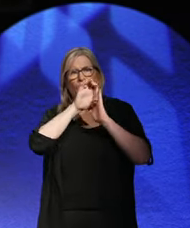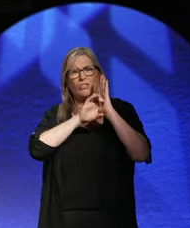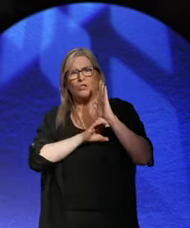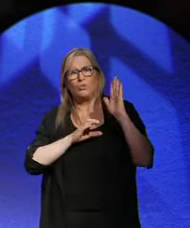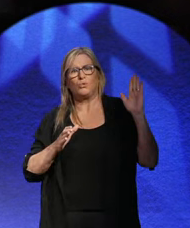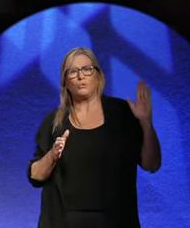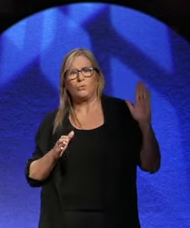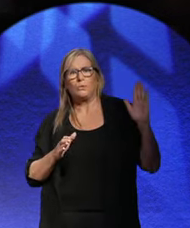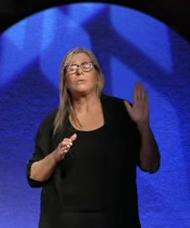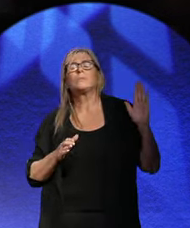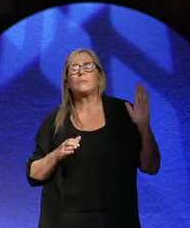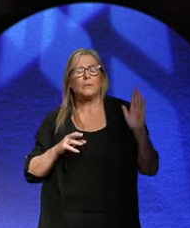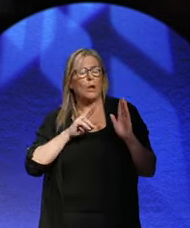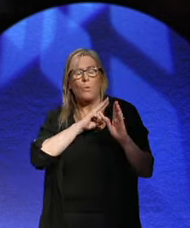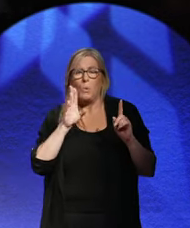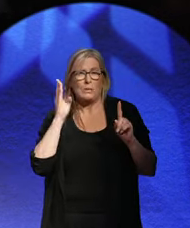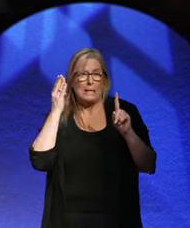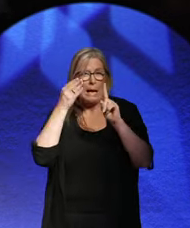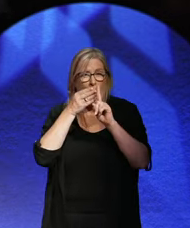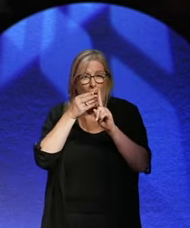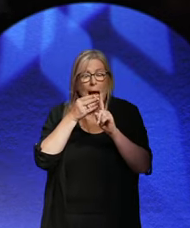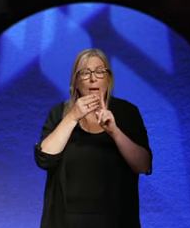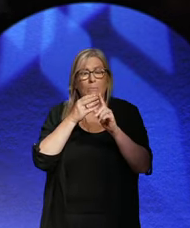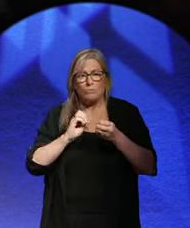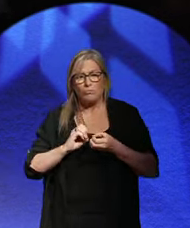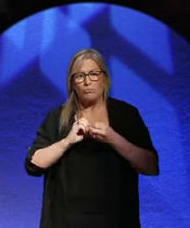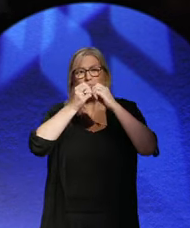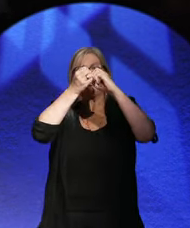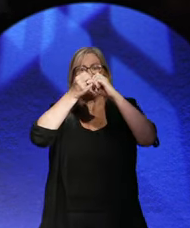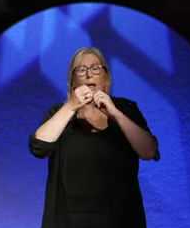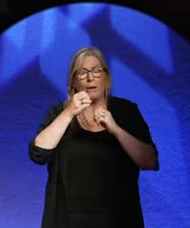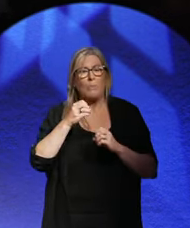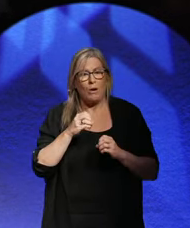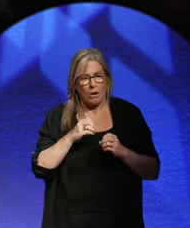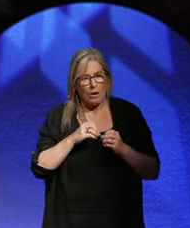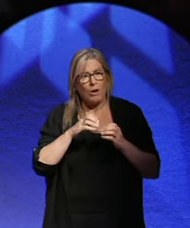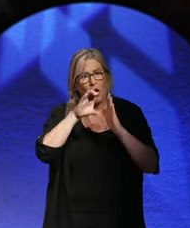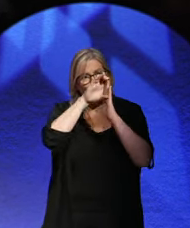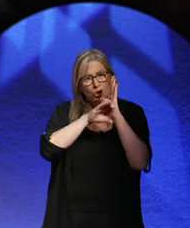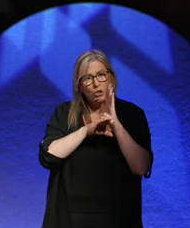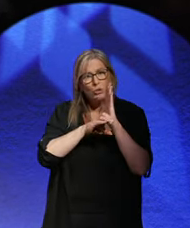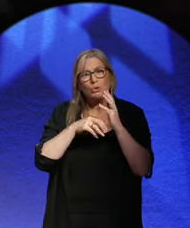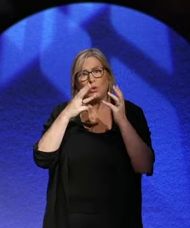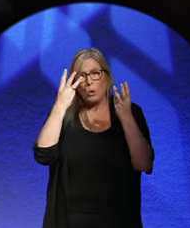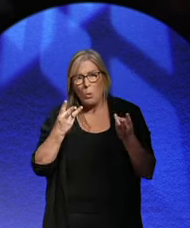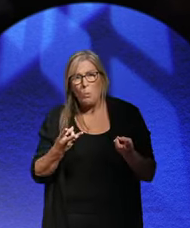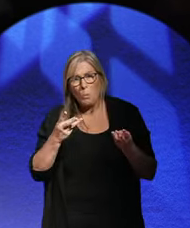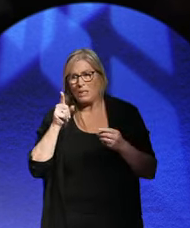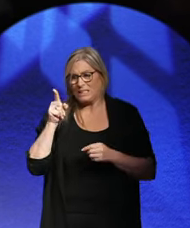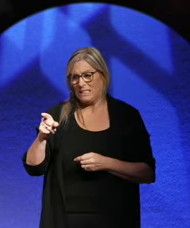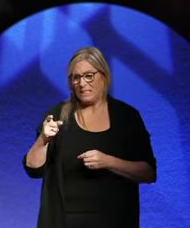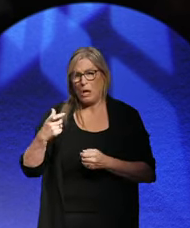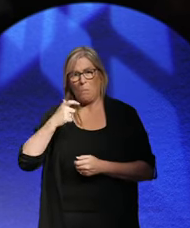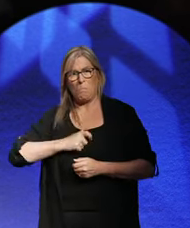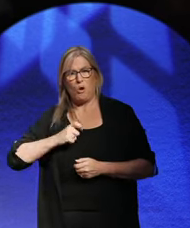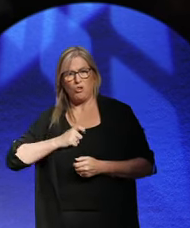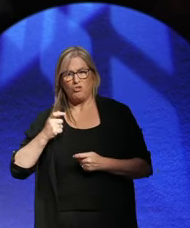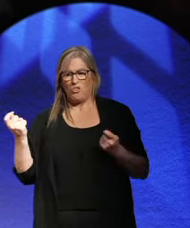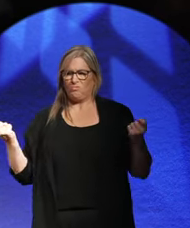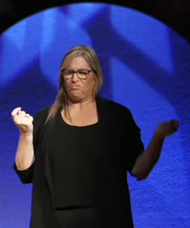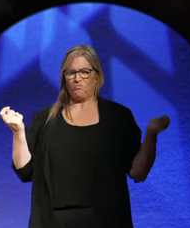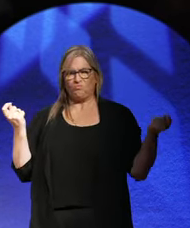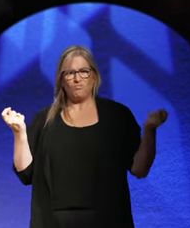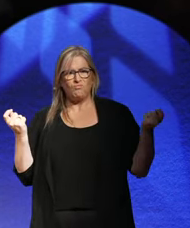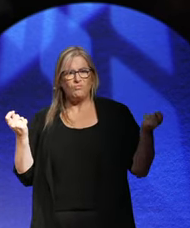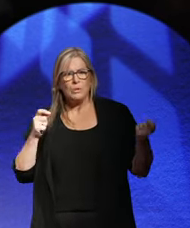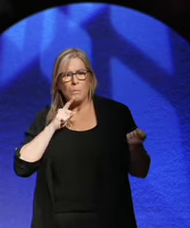It was not the intention of the architects of the Weimar Constitution to smooth the path towards a personal dictatorship, but